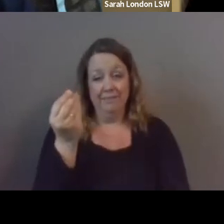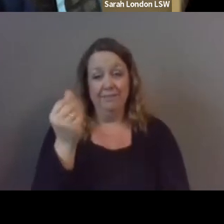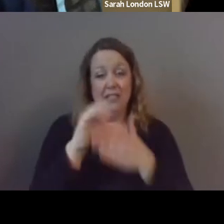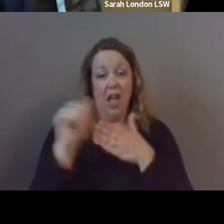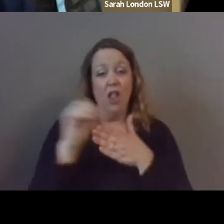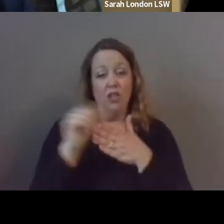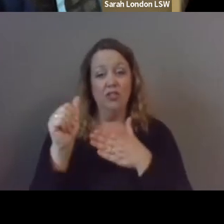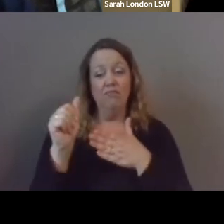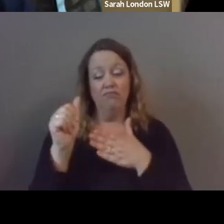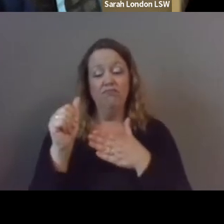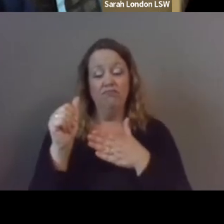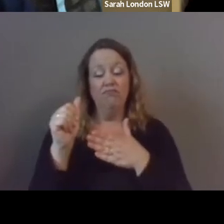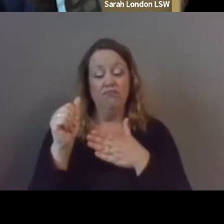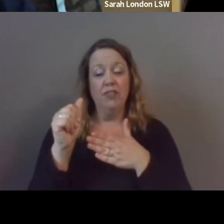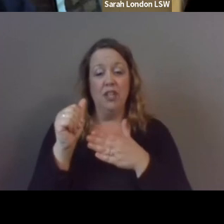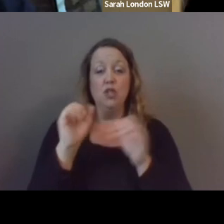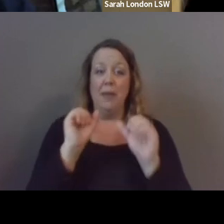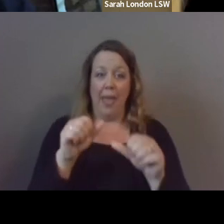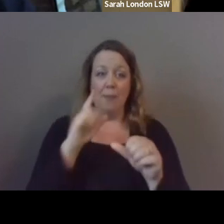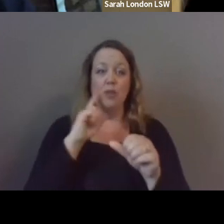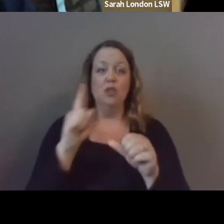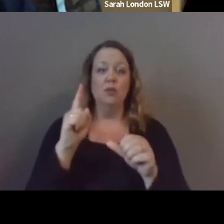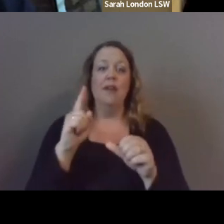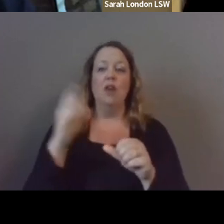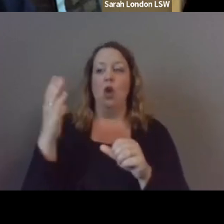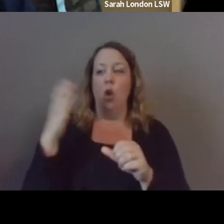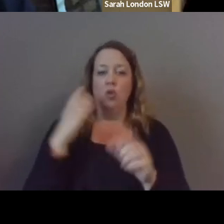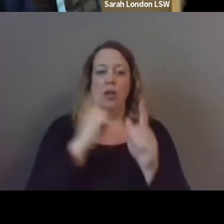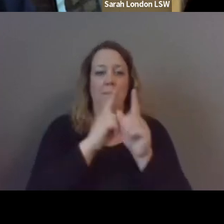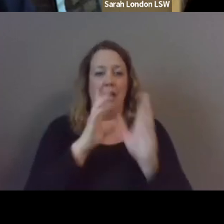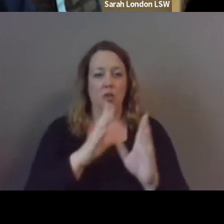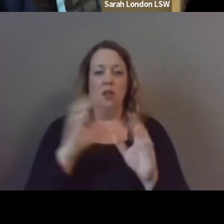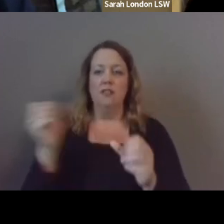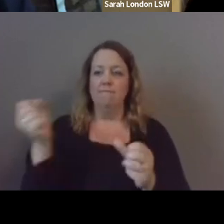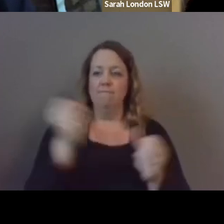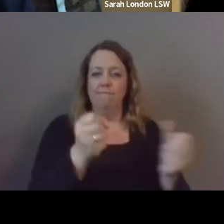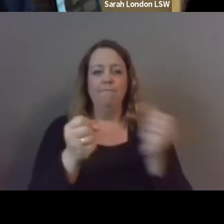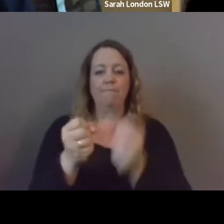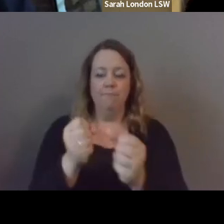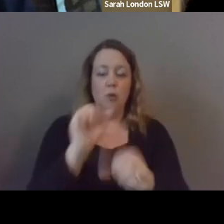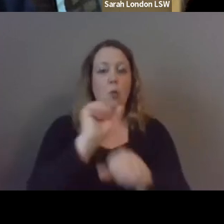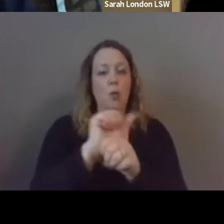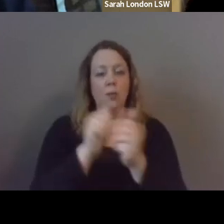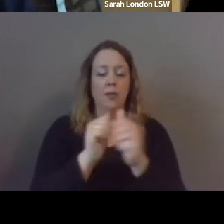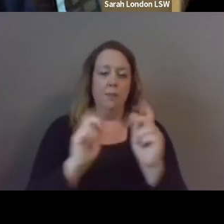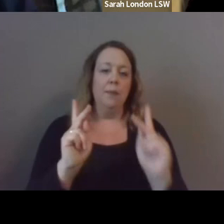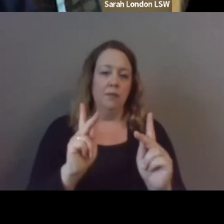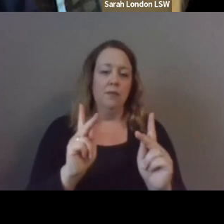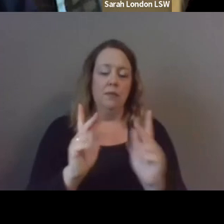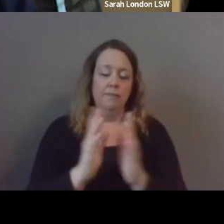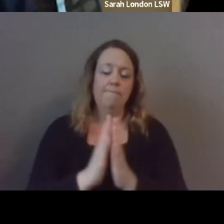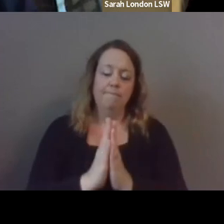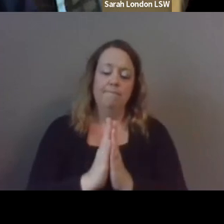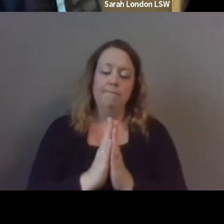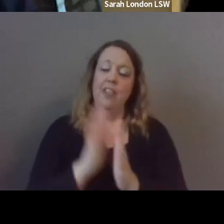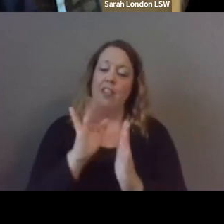be able to put more coaches and more mentors on the ground to be able to work with young people um that's that's the